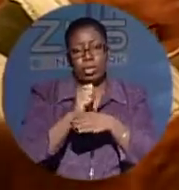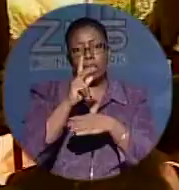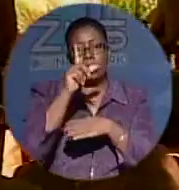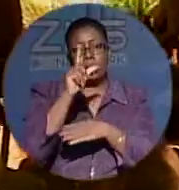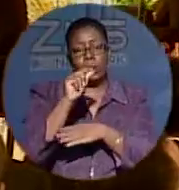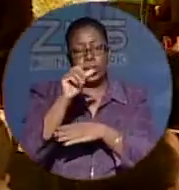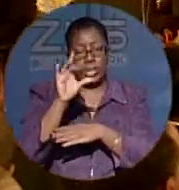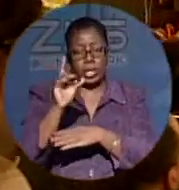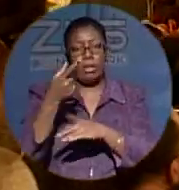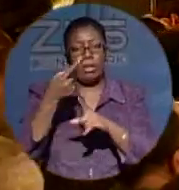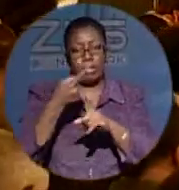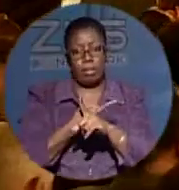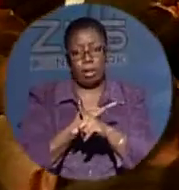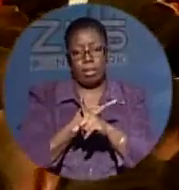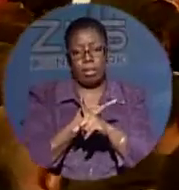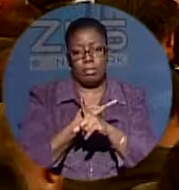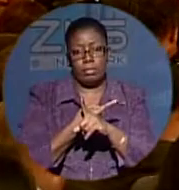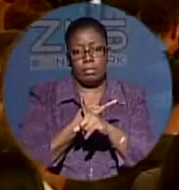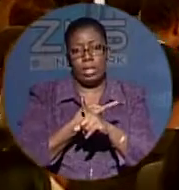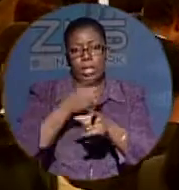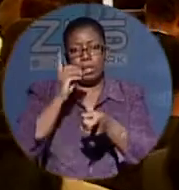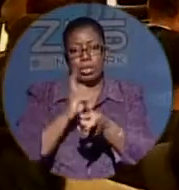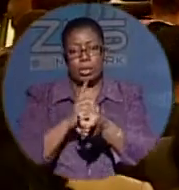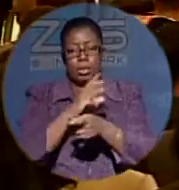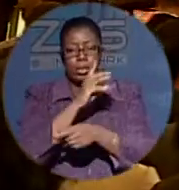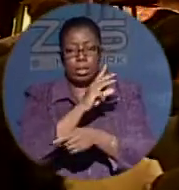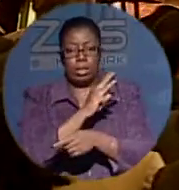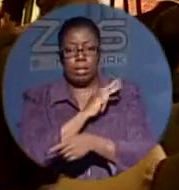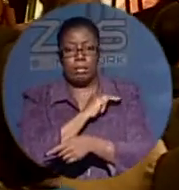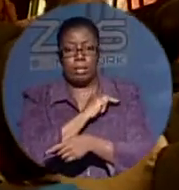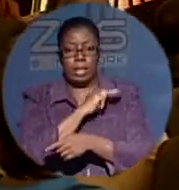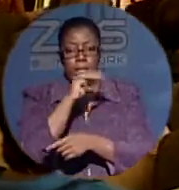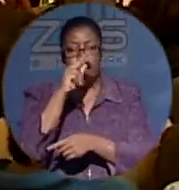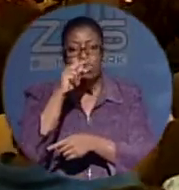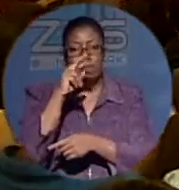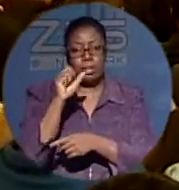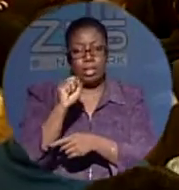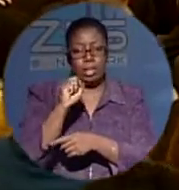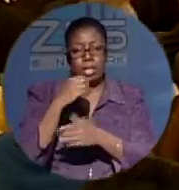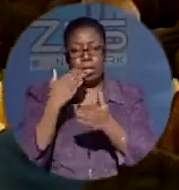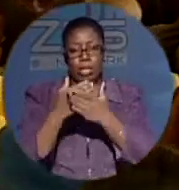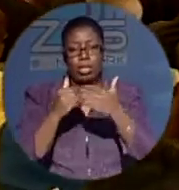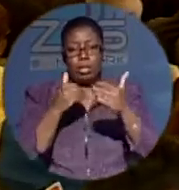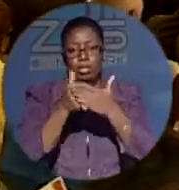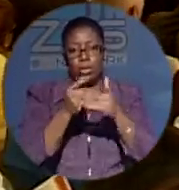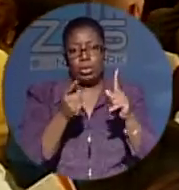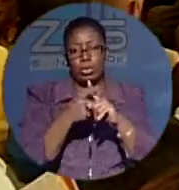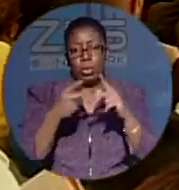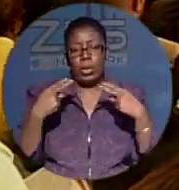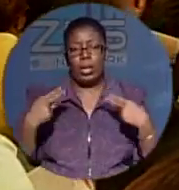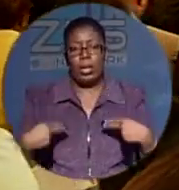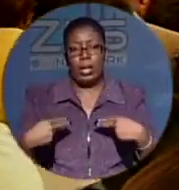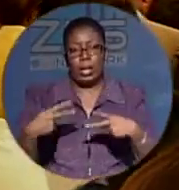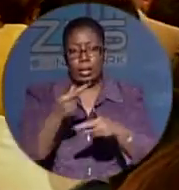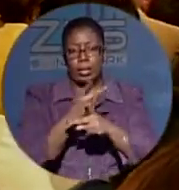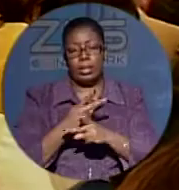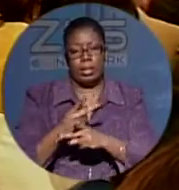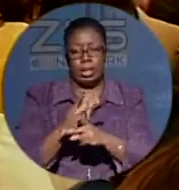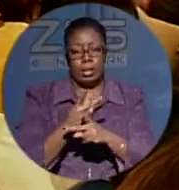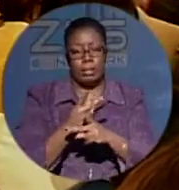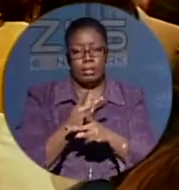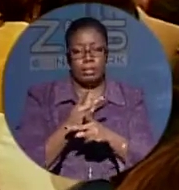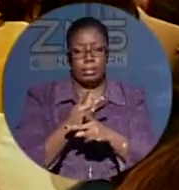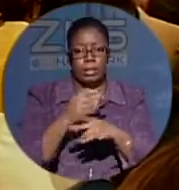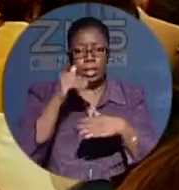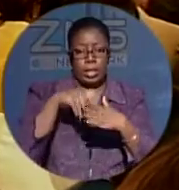month. Health Minister Dr. Huber Minis says the new complex exemplifies a holistic approach to health care, which will be a hallmark in this